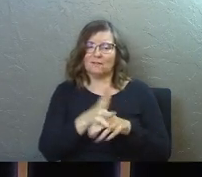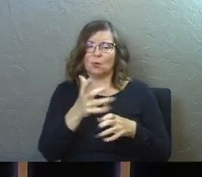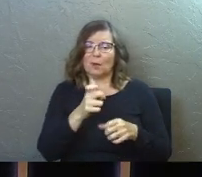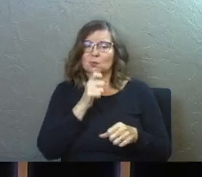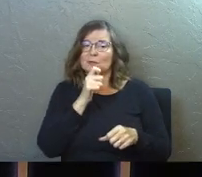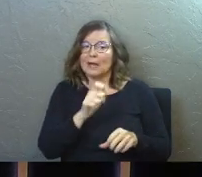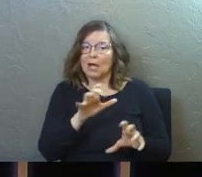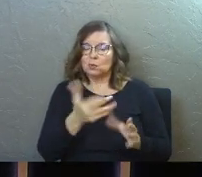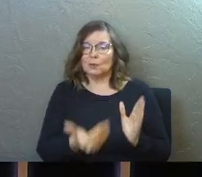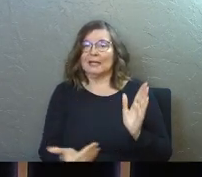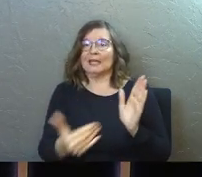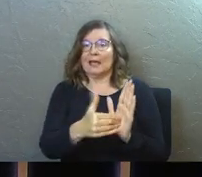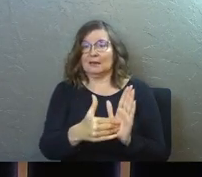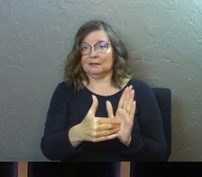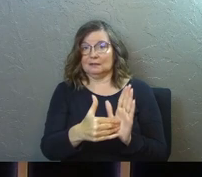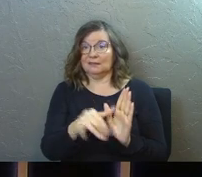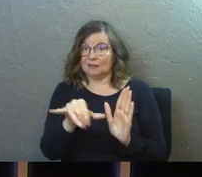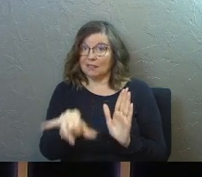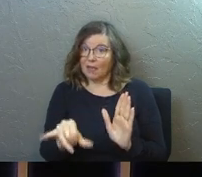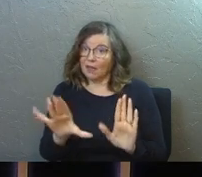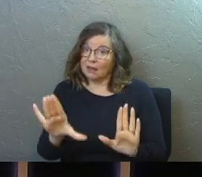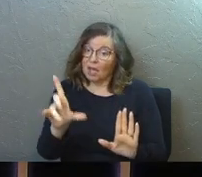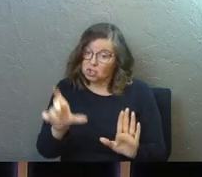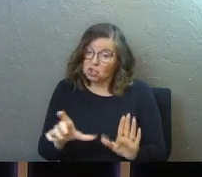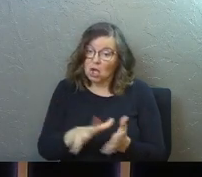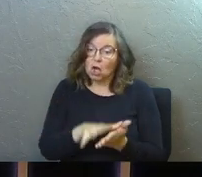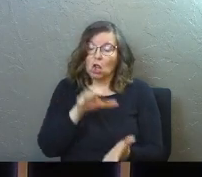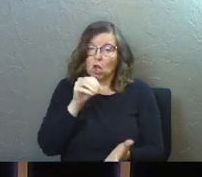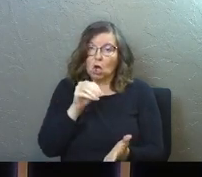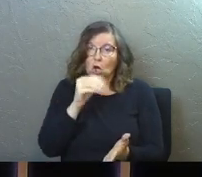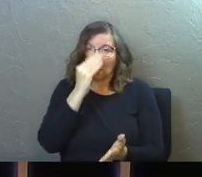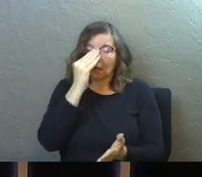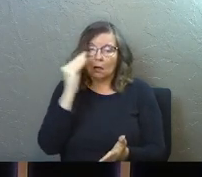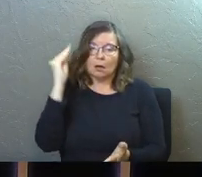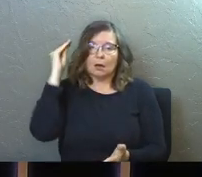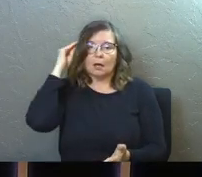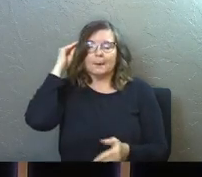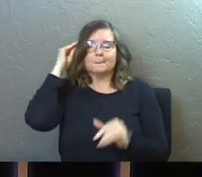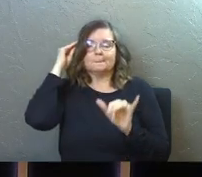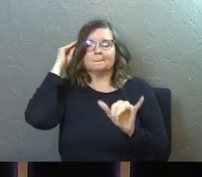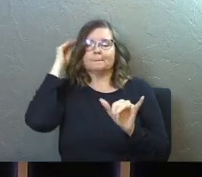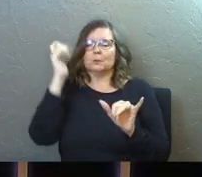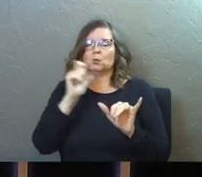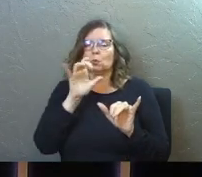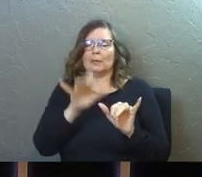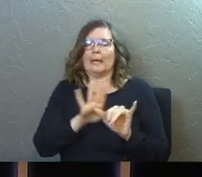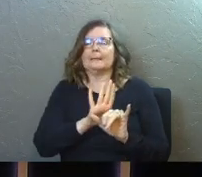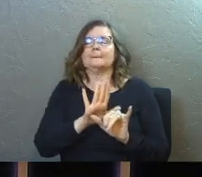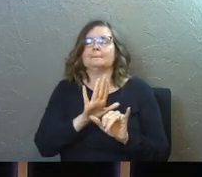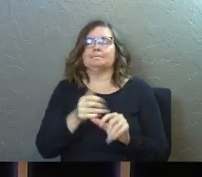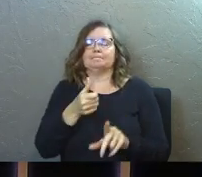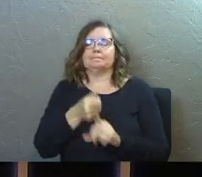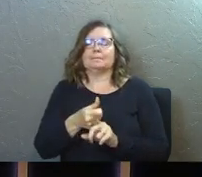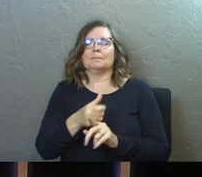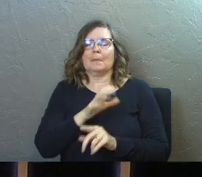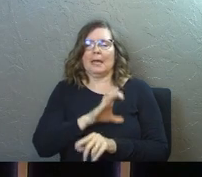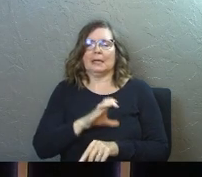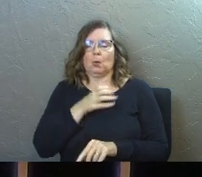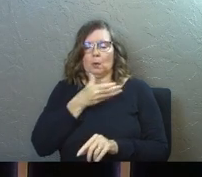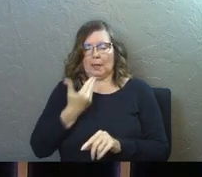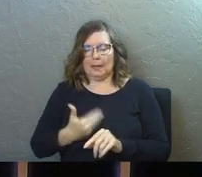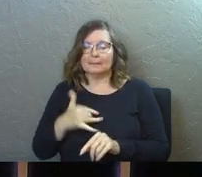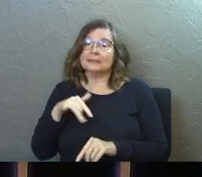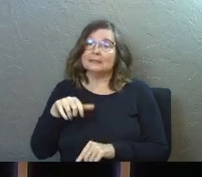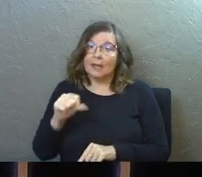want to not do that again. Amen. Like I should learn from that, that should grow me. It should impact my character. Absolutely.